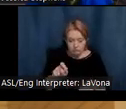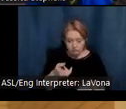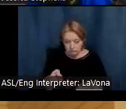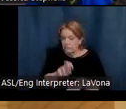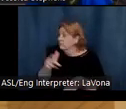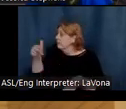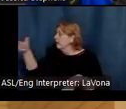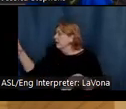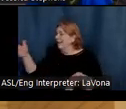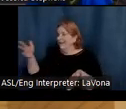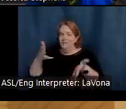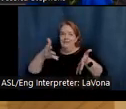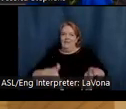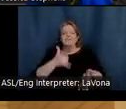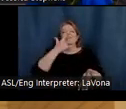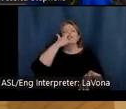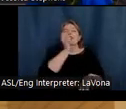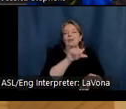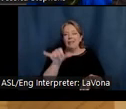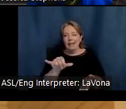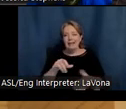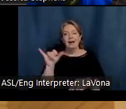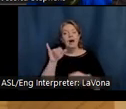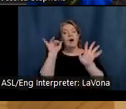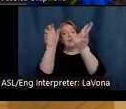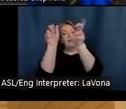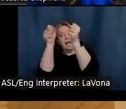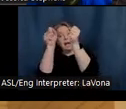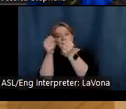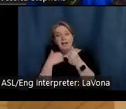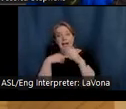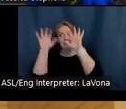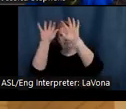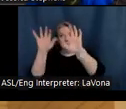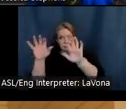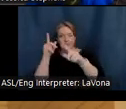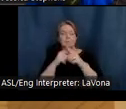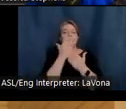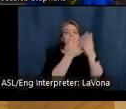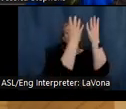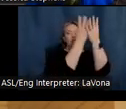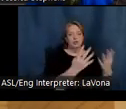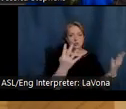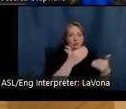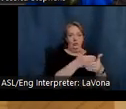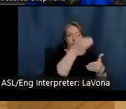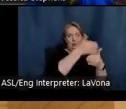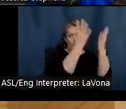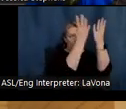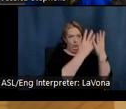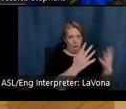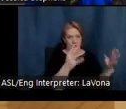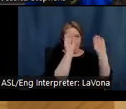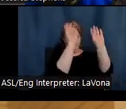Her designs are also on the cabinetry and on some of the curtains. Not only was she the designer of the